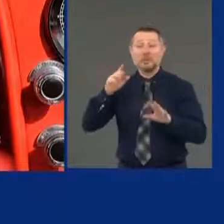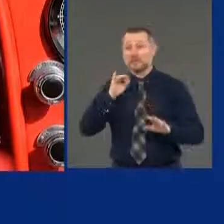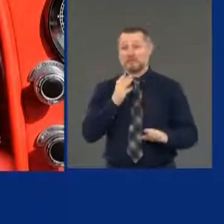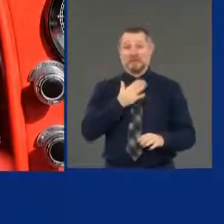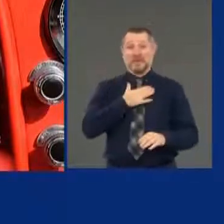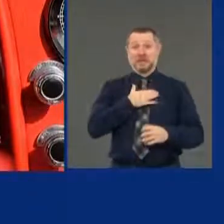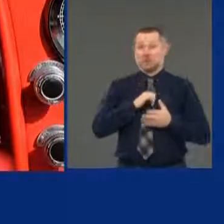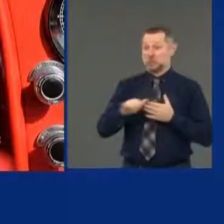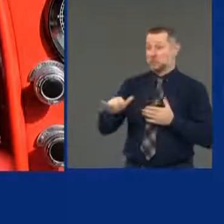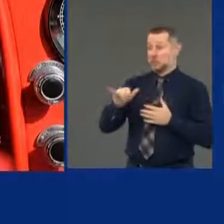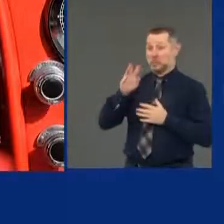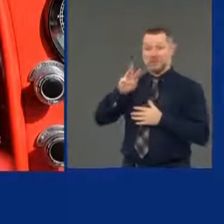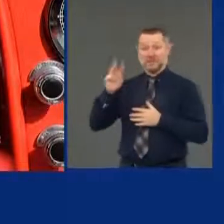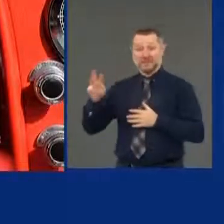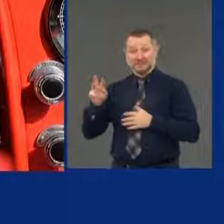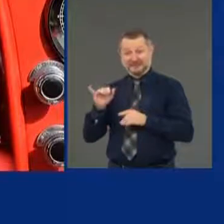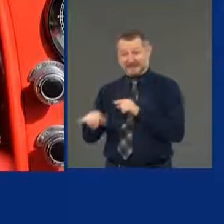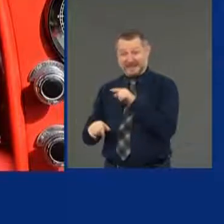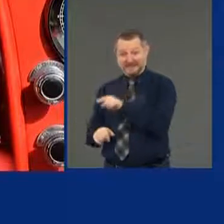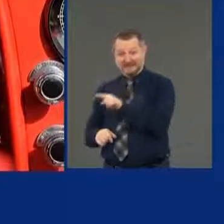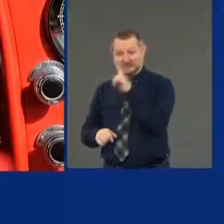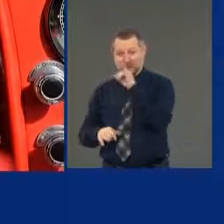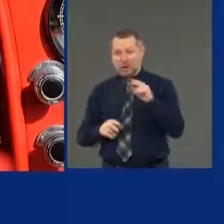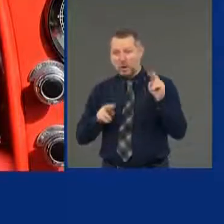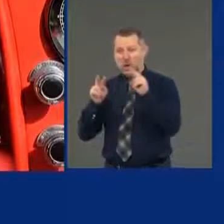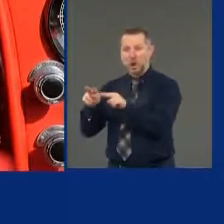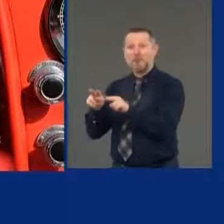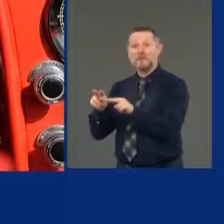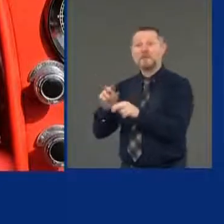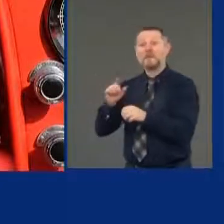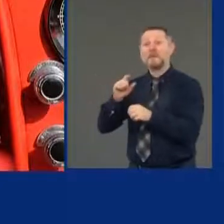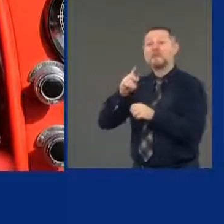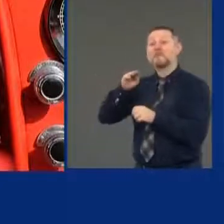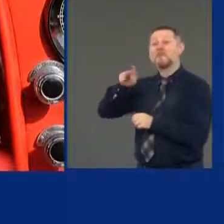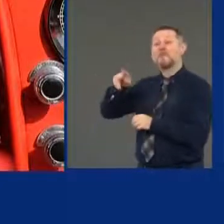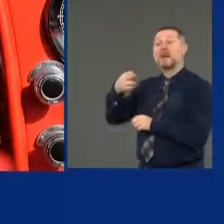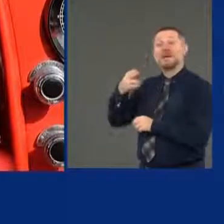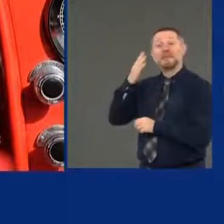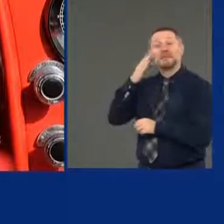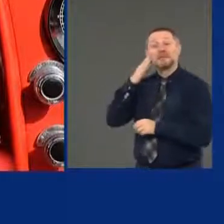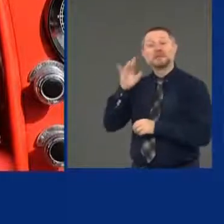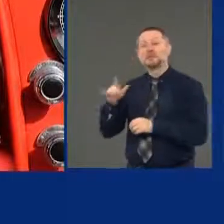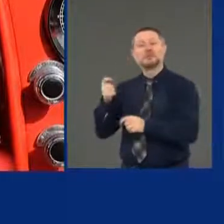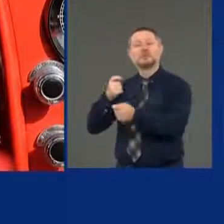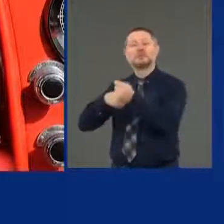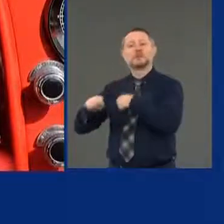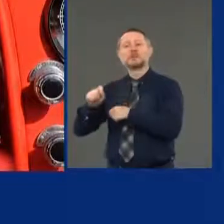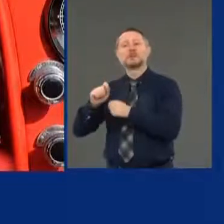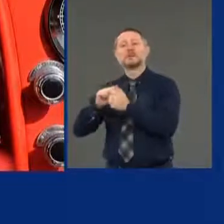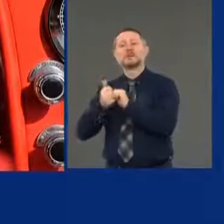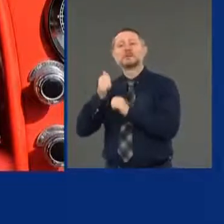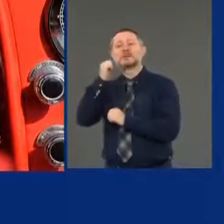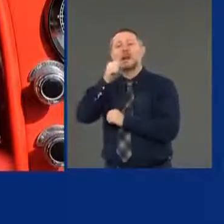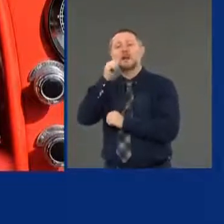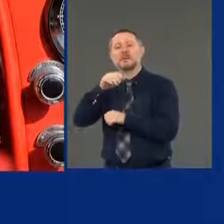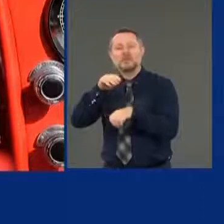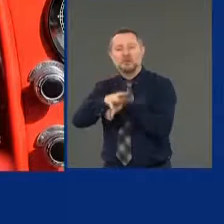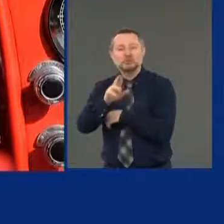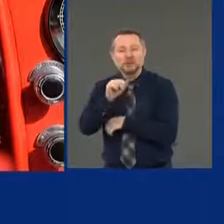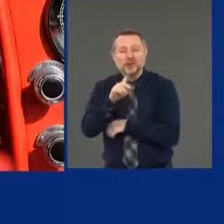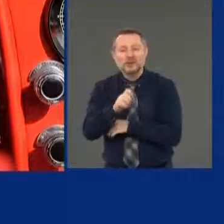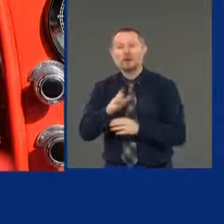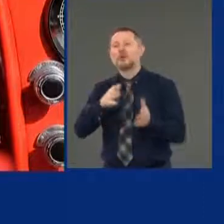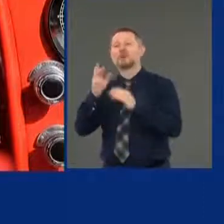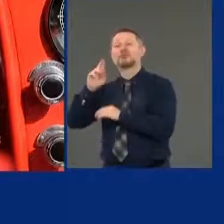said, with miles per hour, you could put day-to-day infection rate where the RPM is. You could put the hospitalization rate